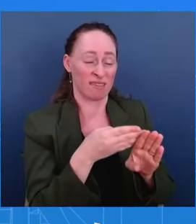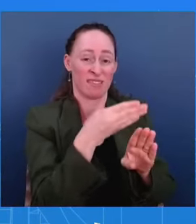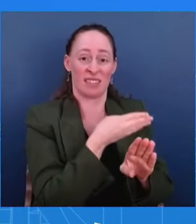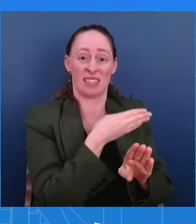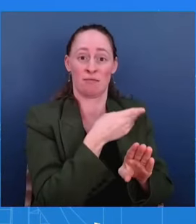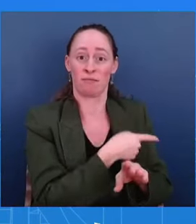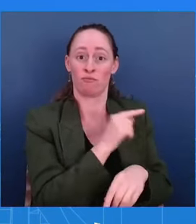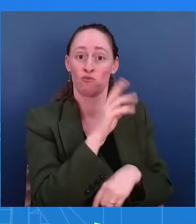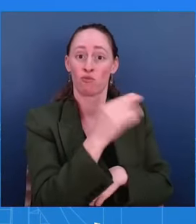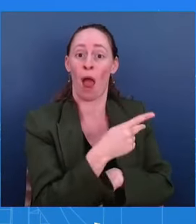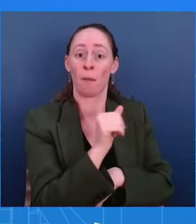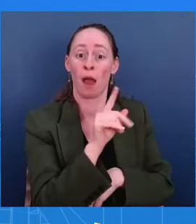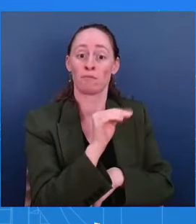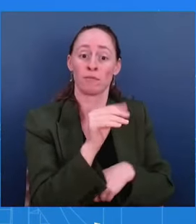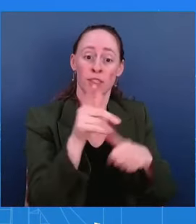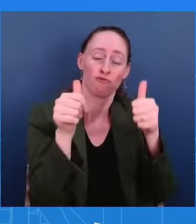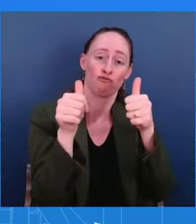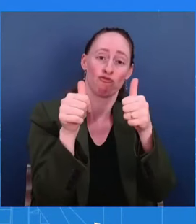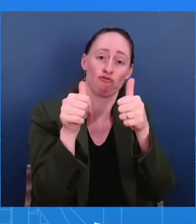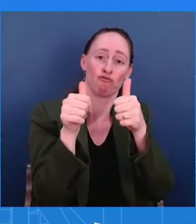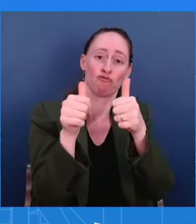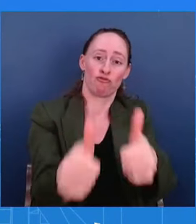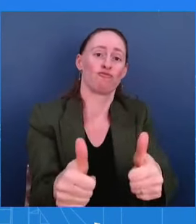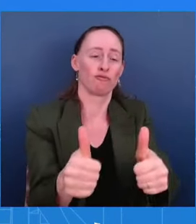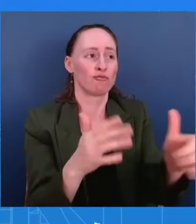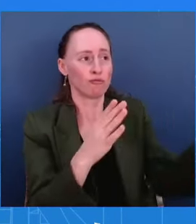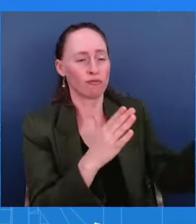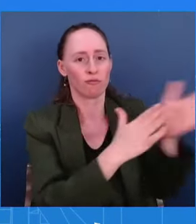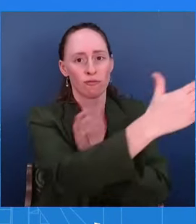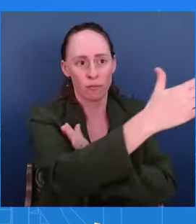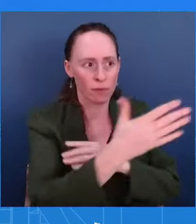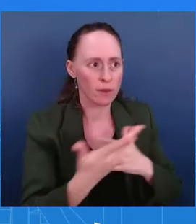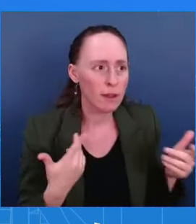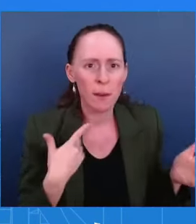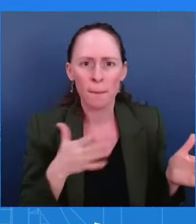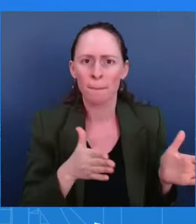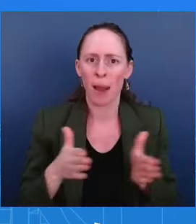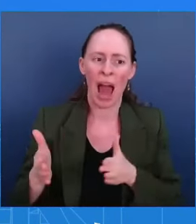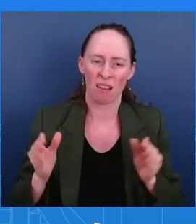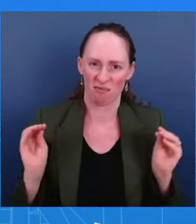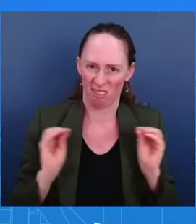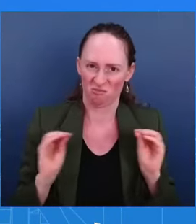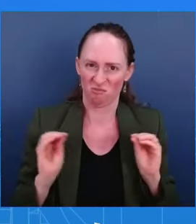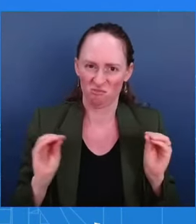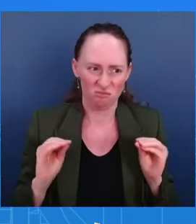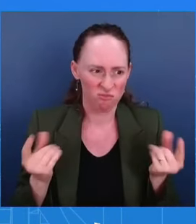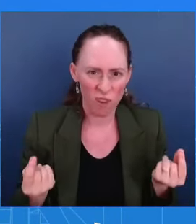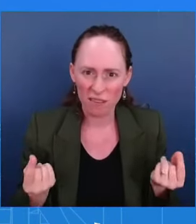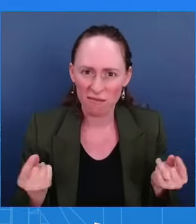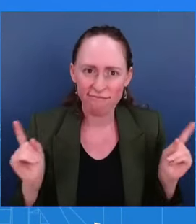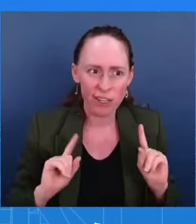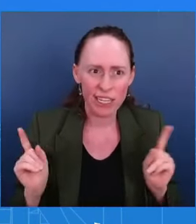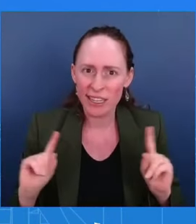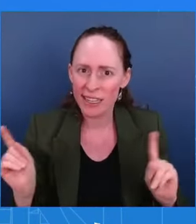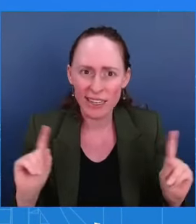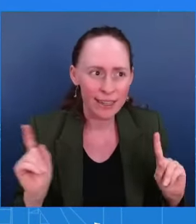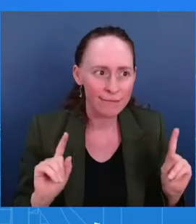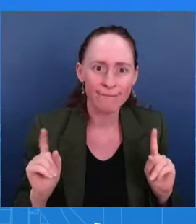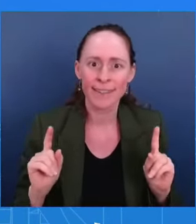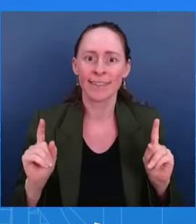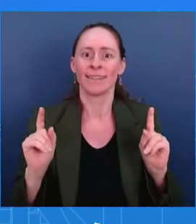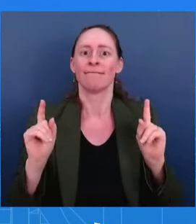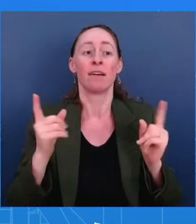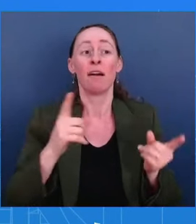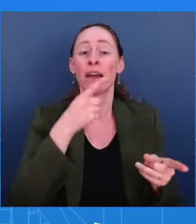plan on dealing with the pandemic. They didn't bother. They were too busy. He was too busy telling people to inject bleach into their bodies.